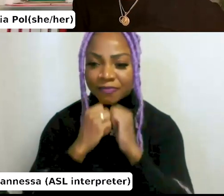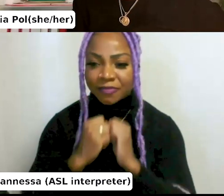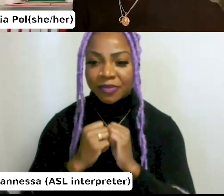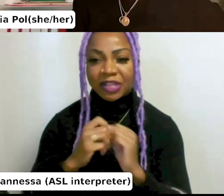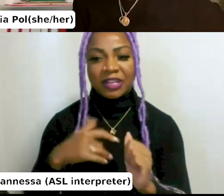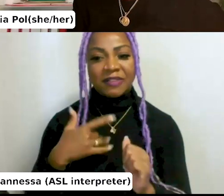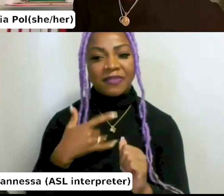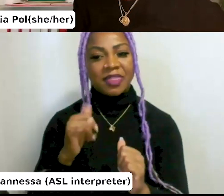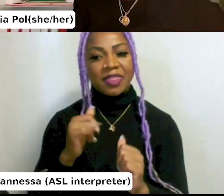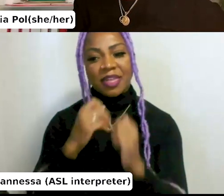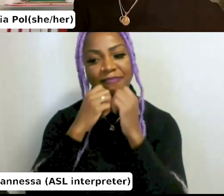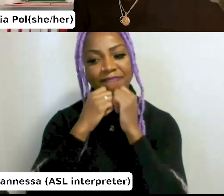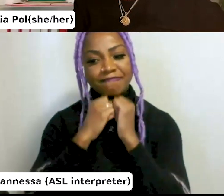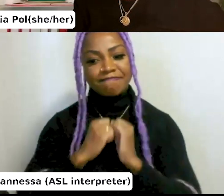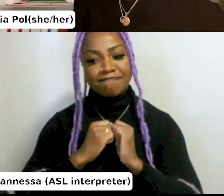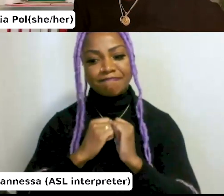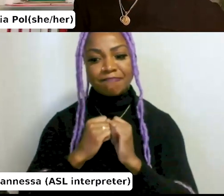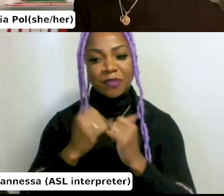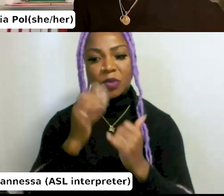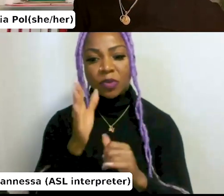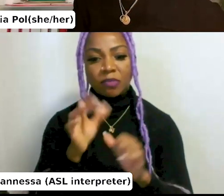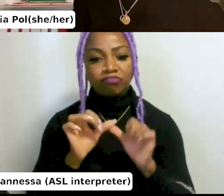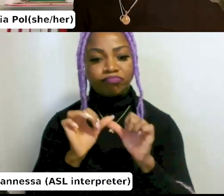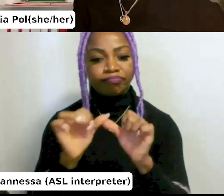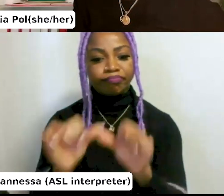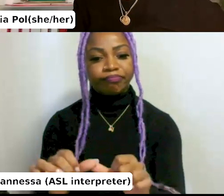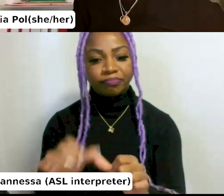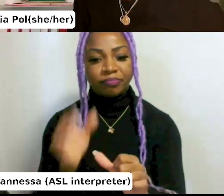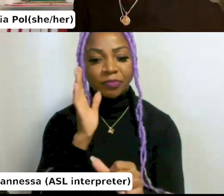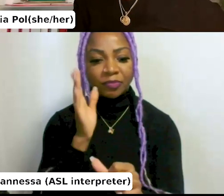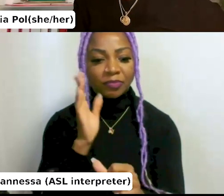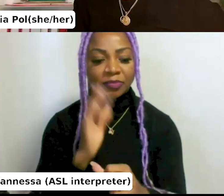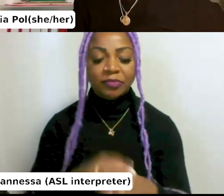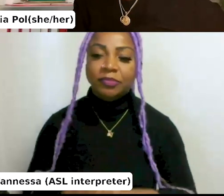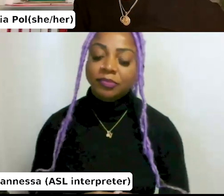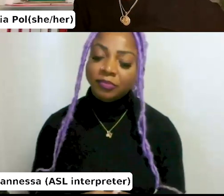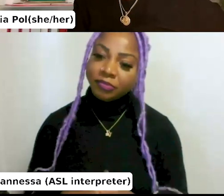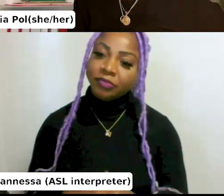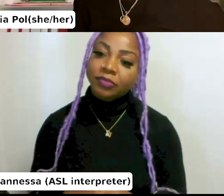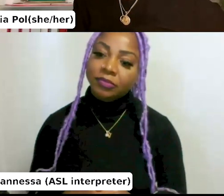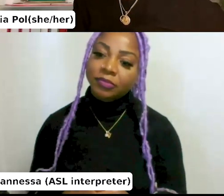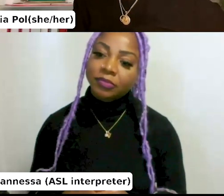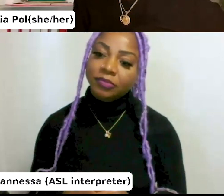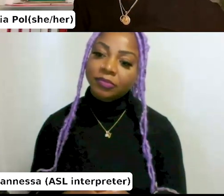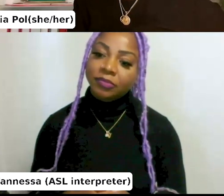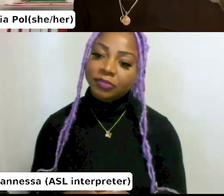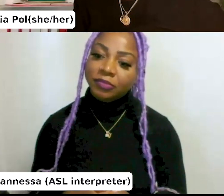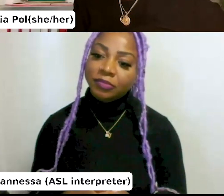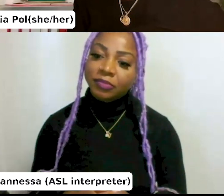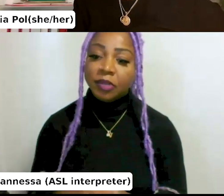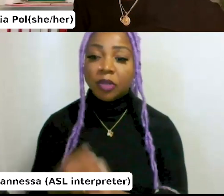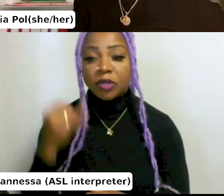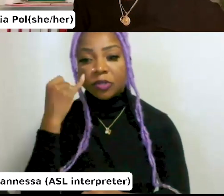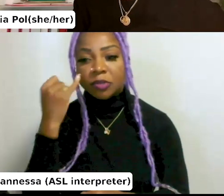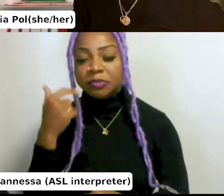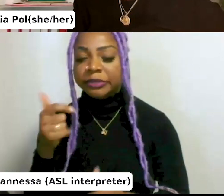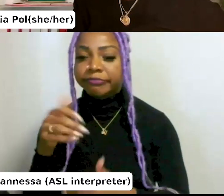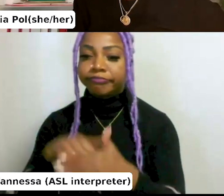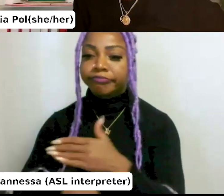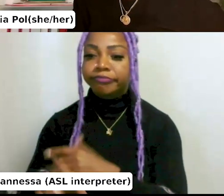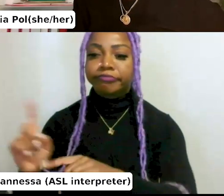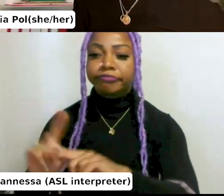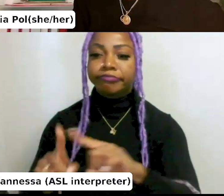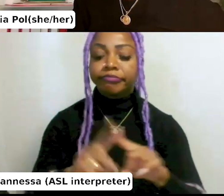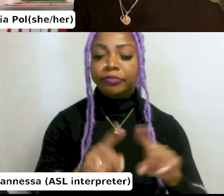And I also see it with, um, uh, sort of representation work that I do when I go around to bookshops and talk to